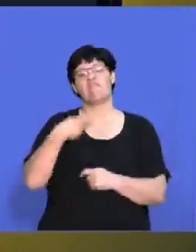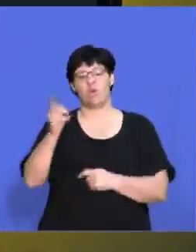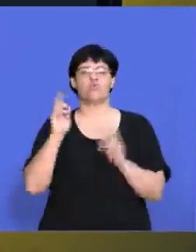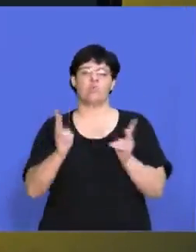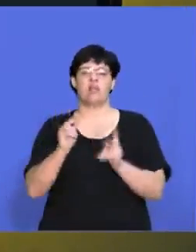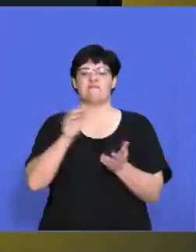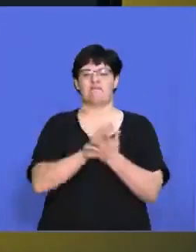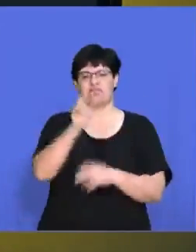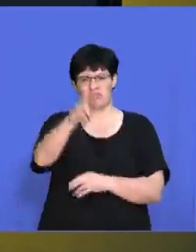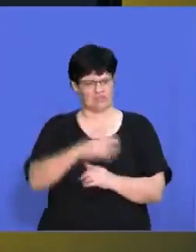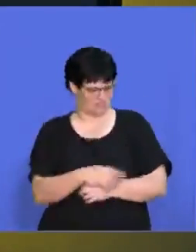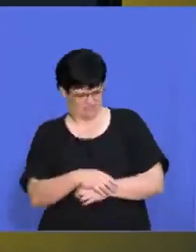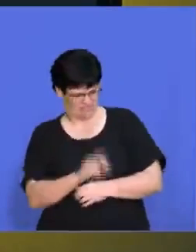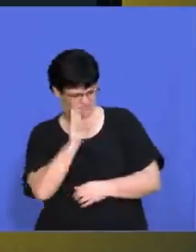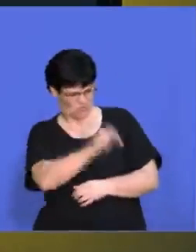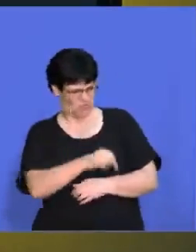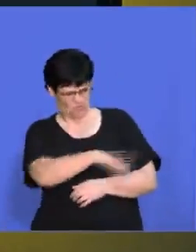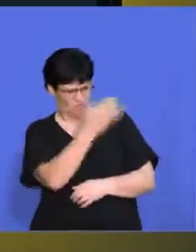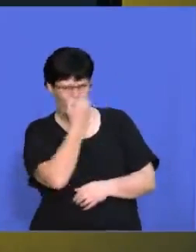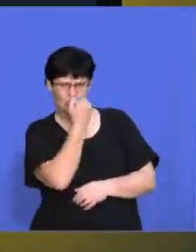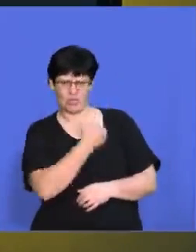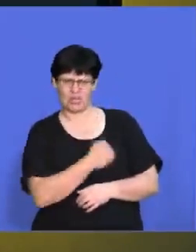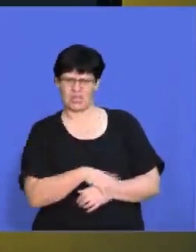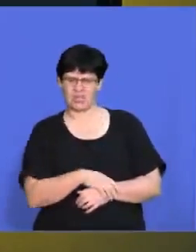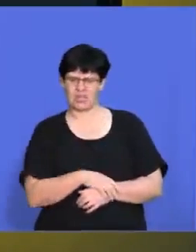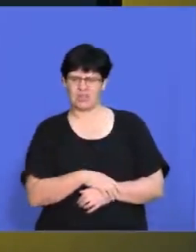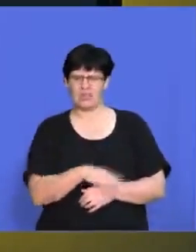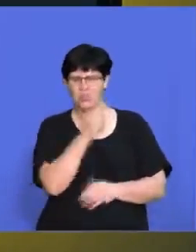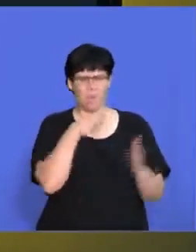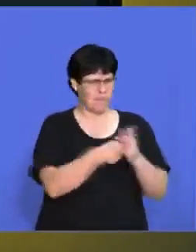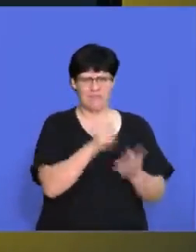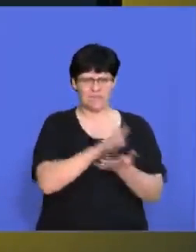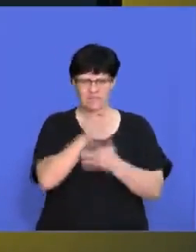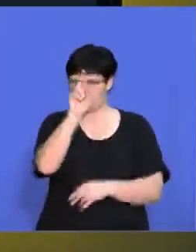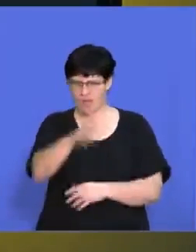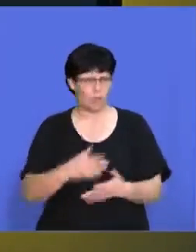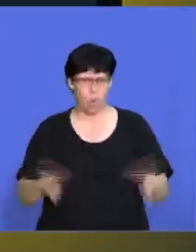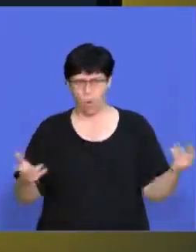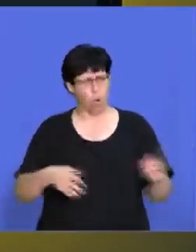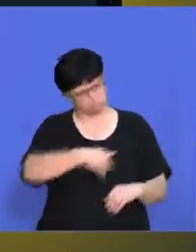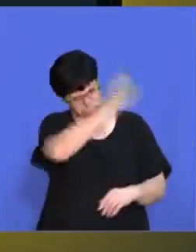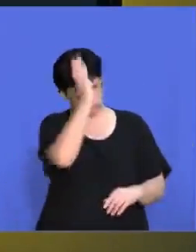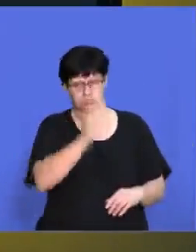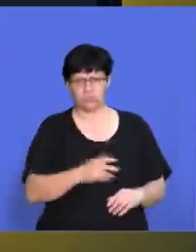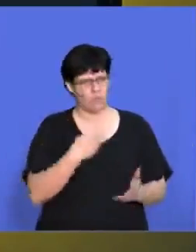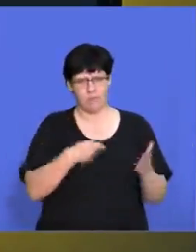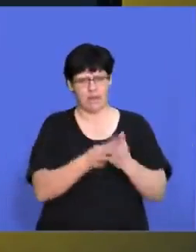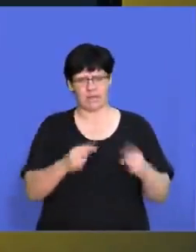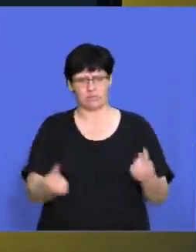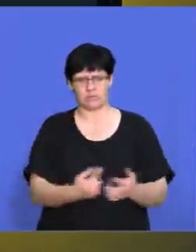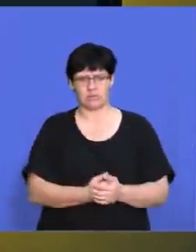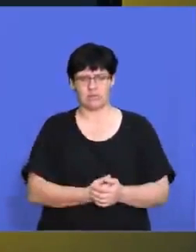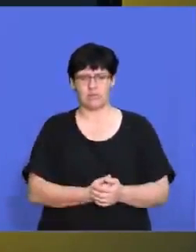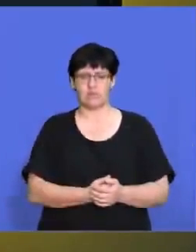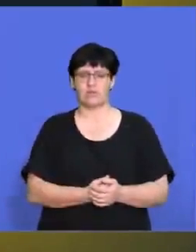shops are going to tell you, no, well, sorry, Paul, you either pay the full amount or else you can't buy the product. Now,